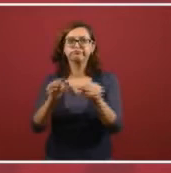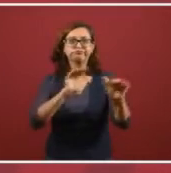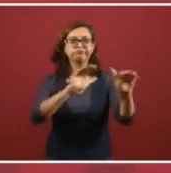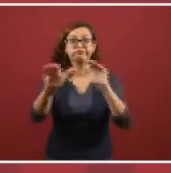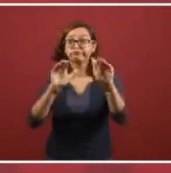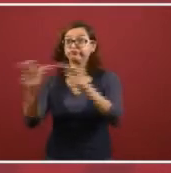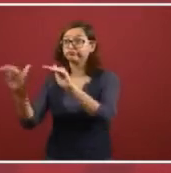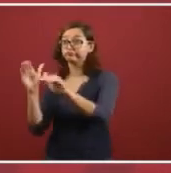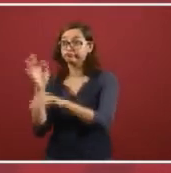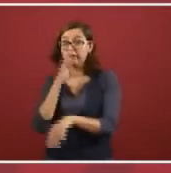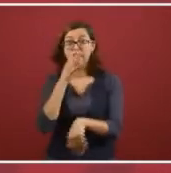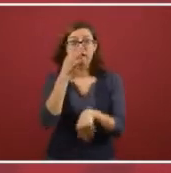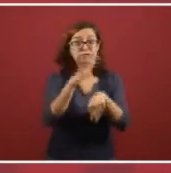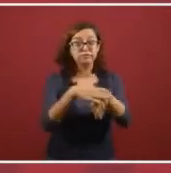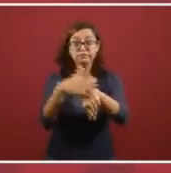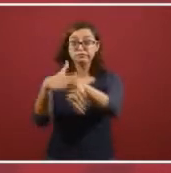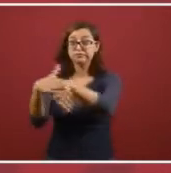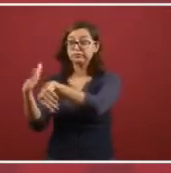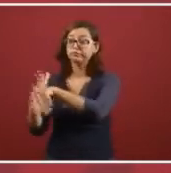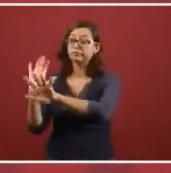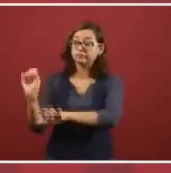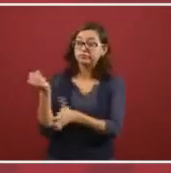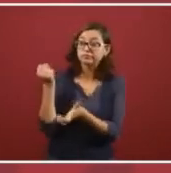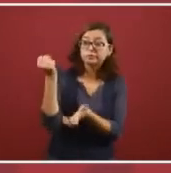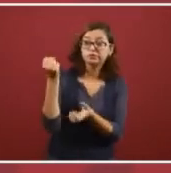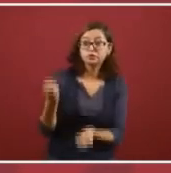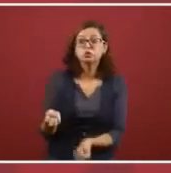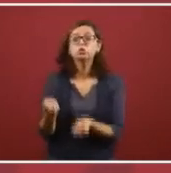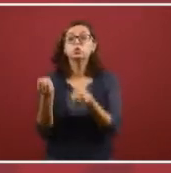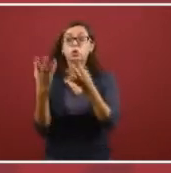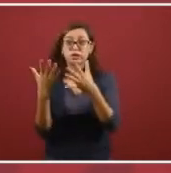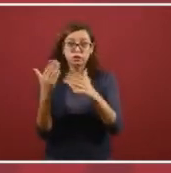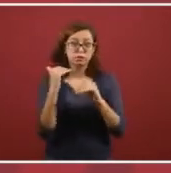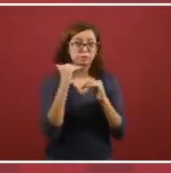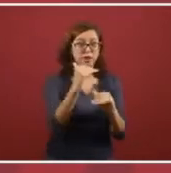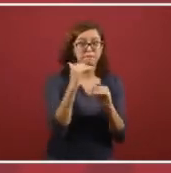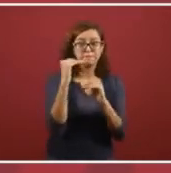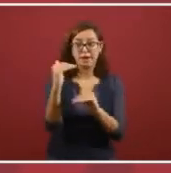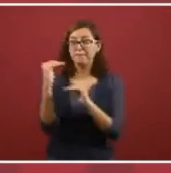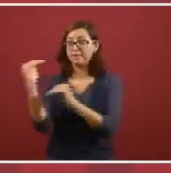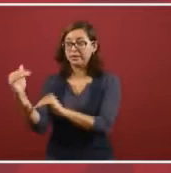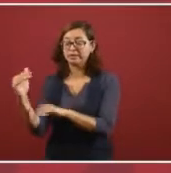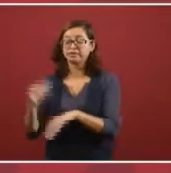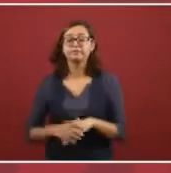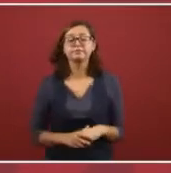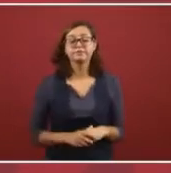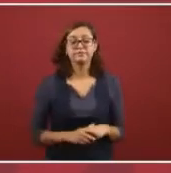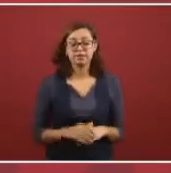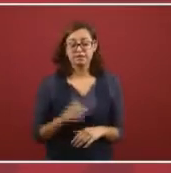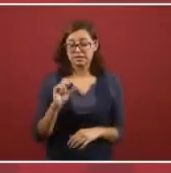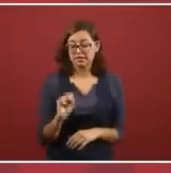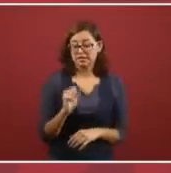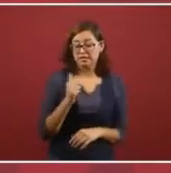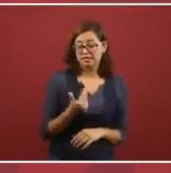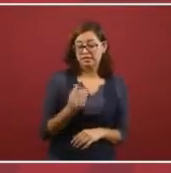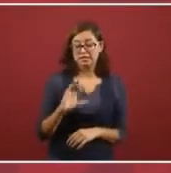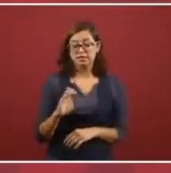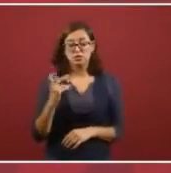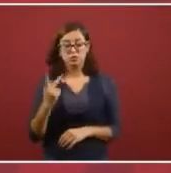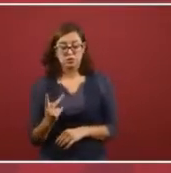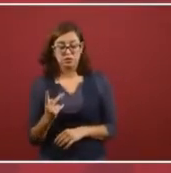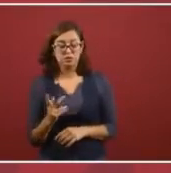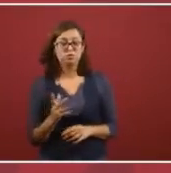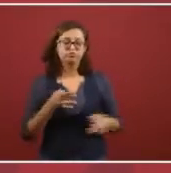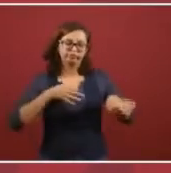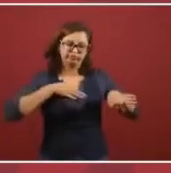the financial ceiling that's disposable. And the secretary of Hacienda has,